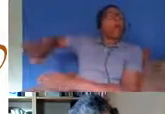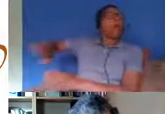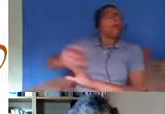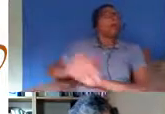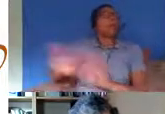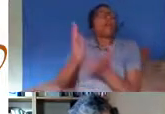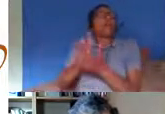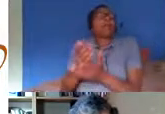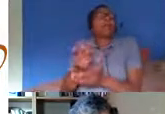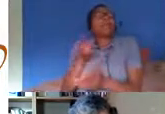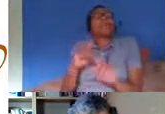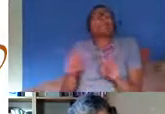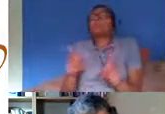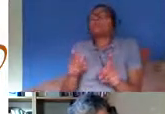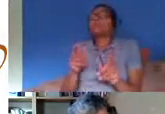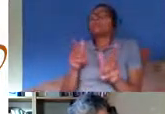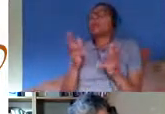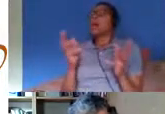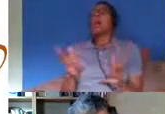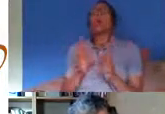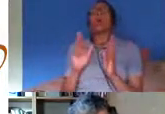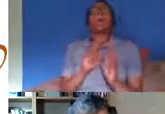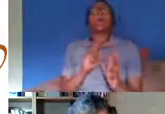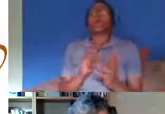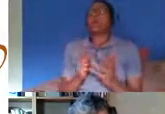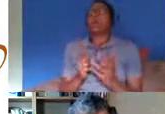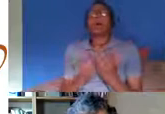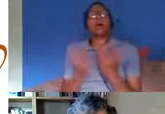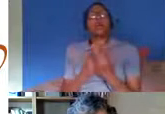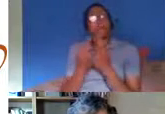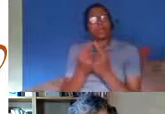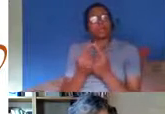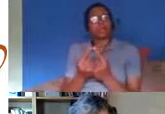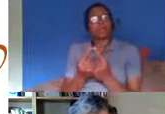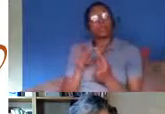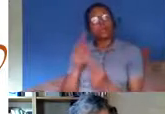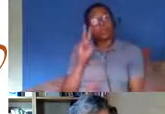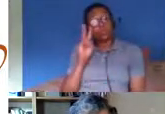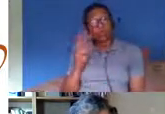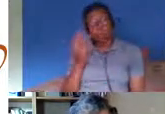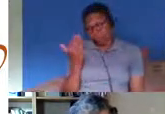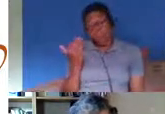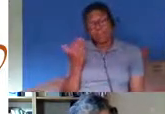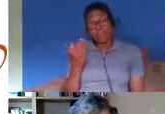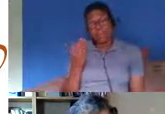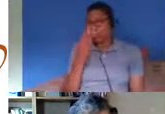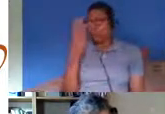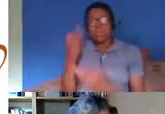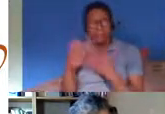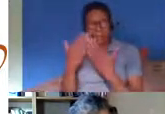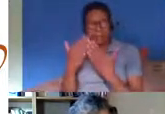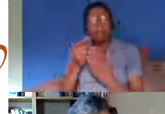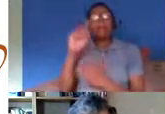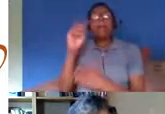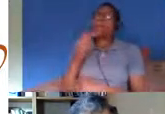that difference can be explained for a range of other reasons you'll have seen in the last few days various people